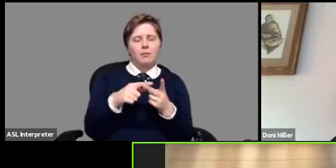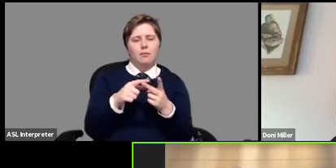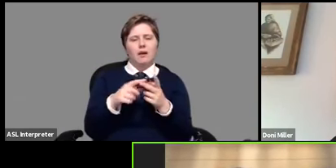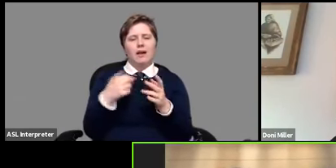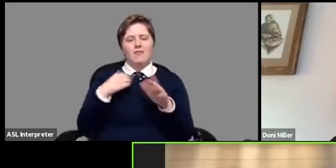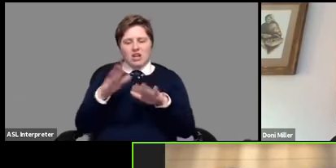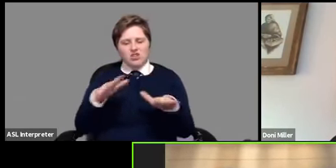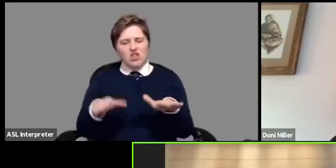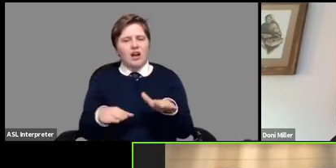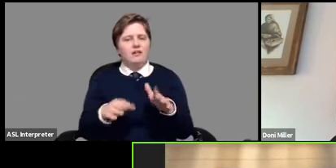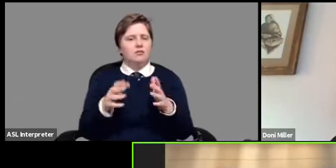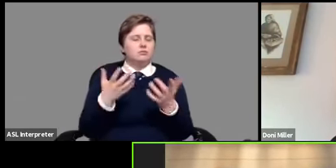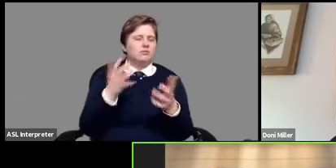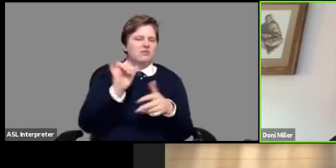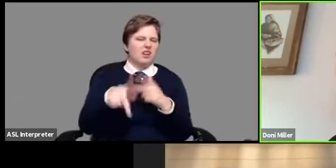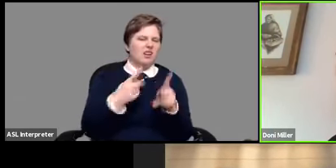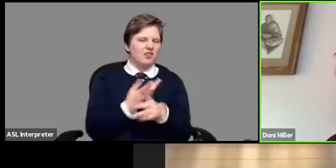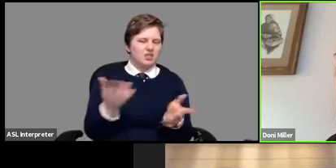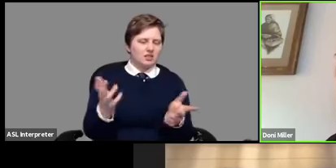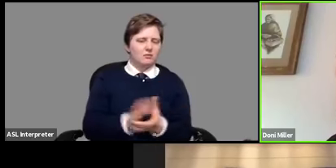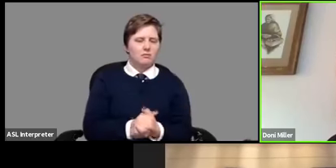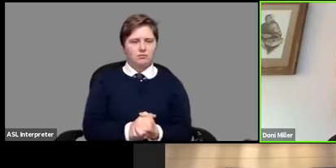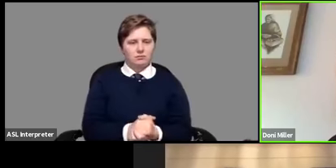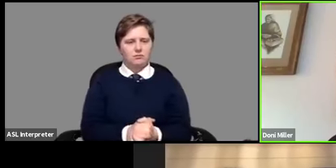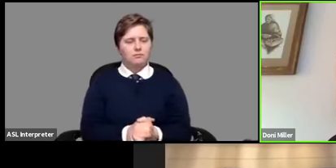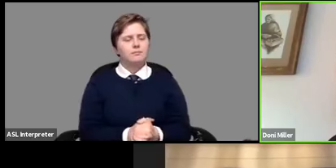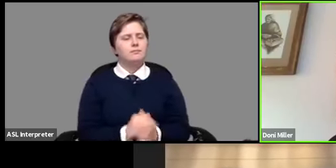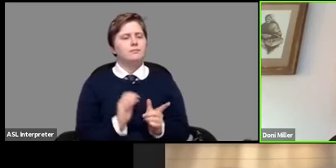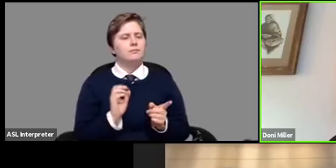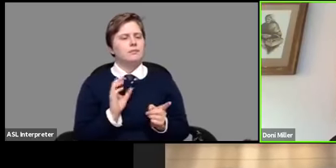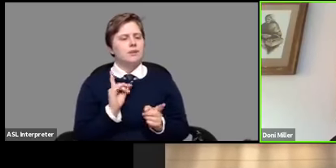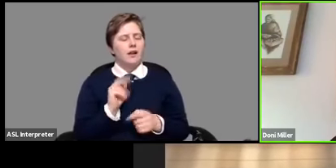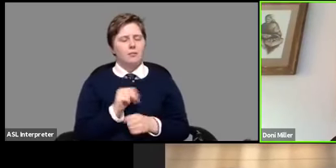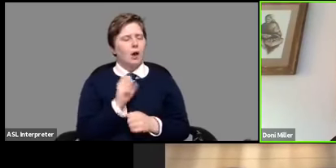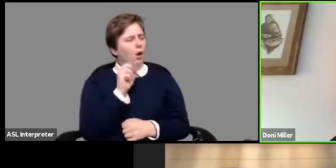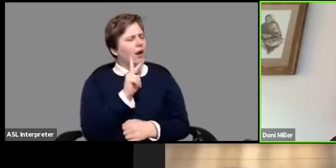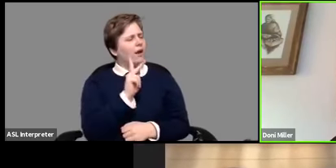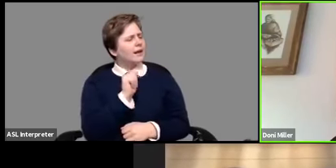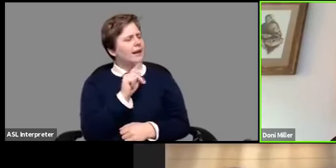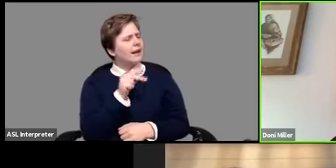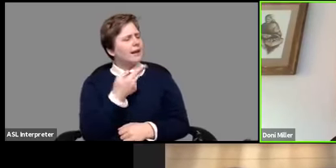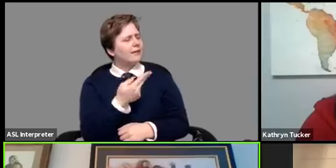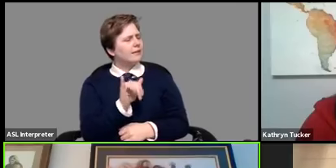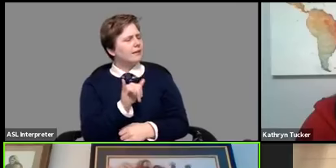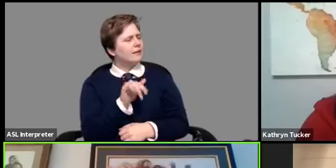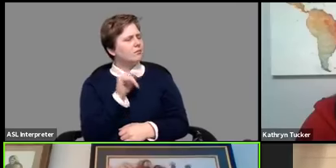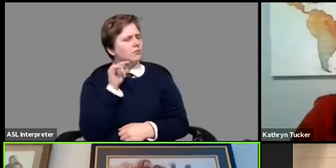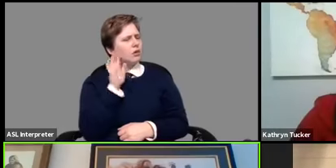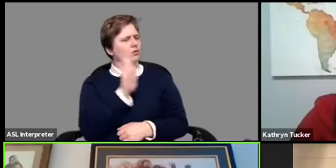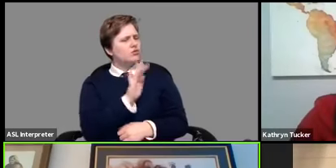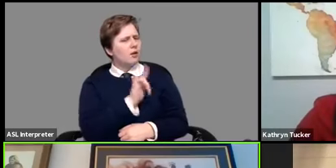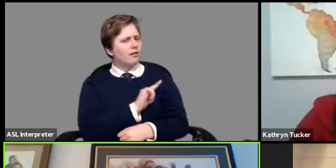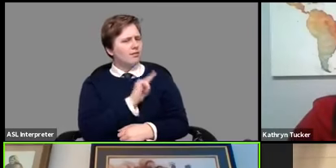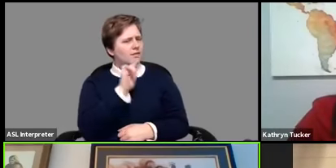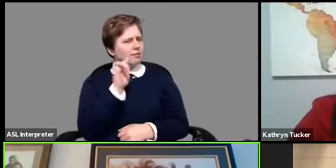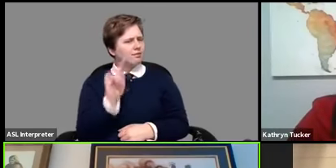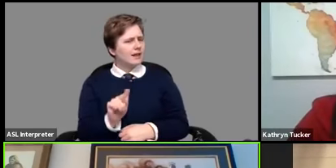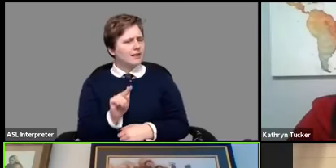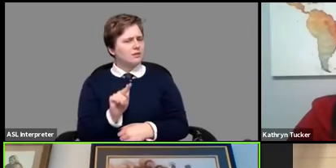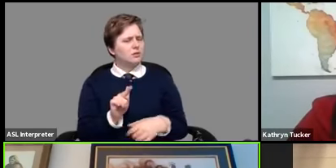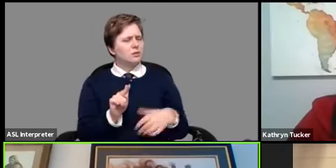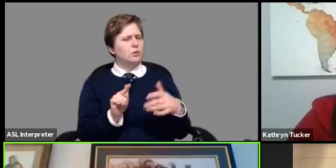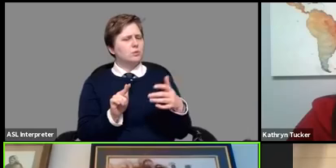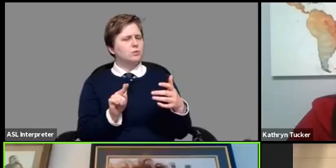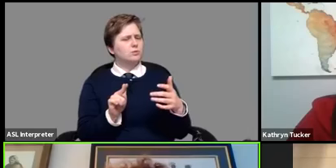child in the household okay kathy can you be can your landlord um